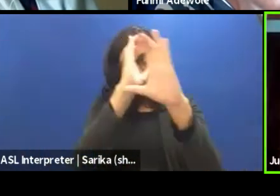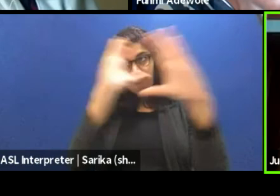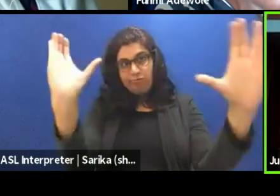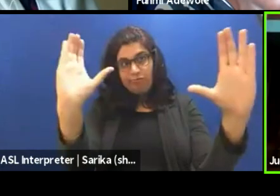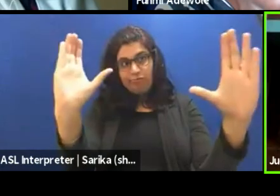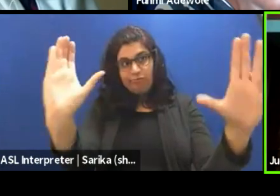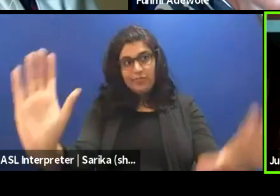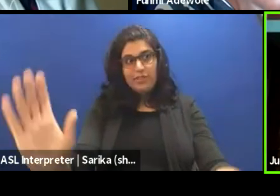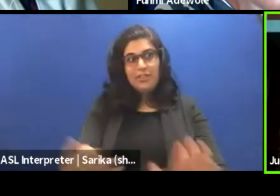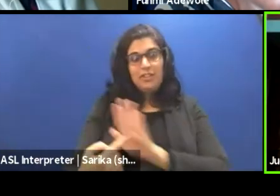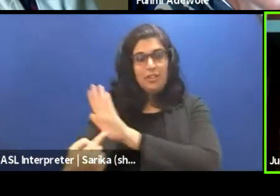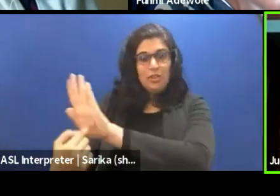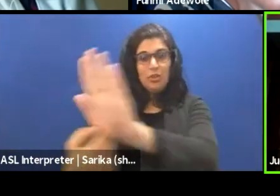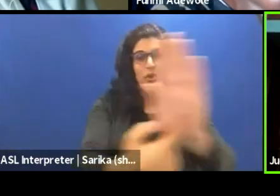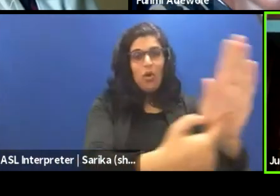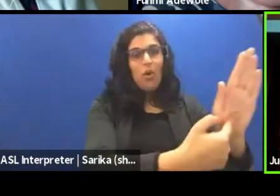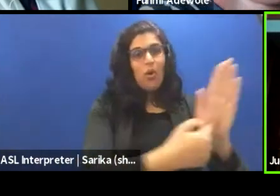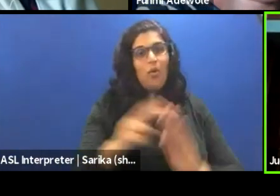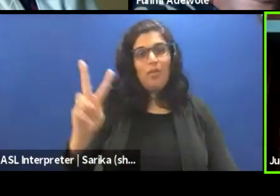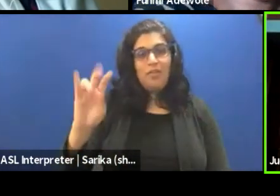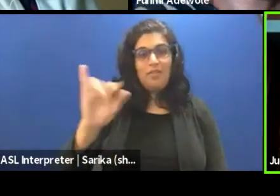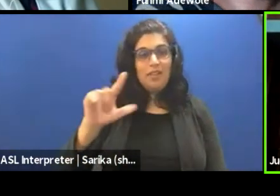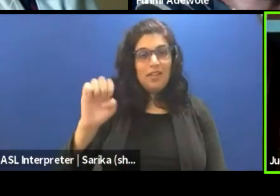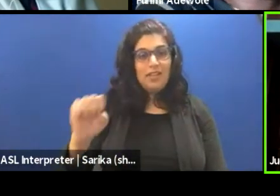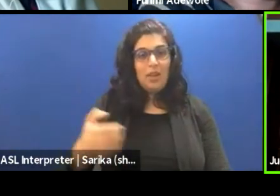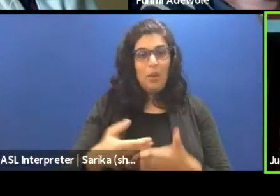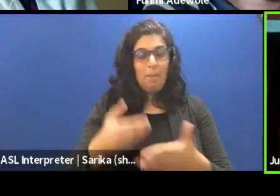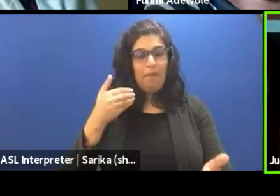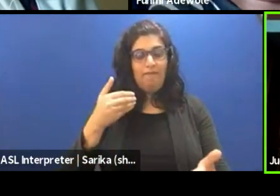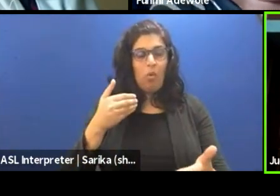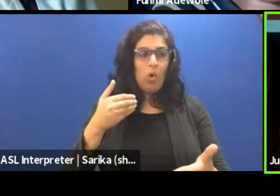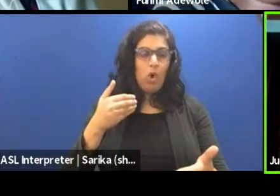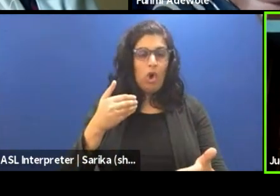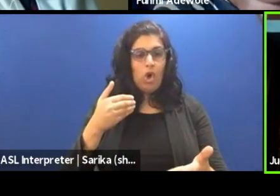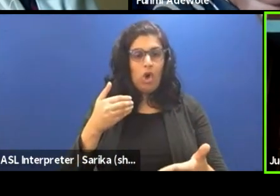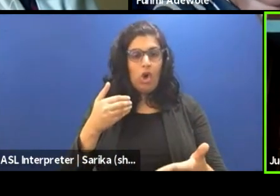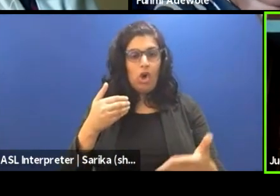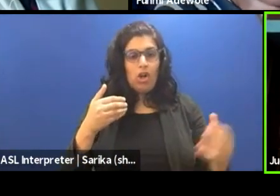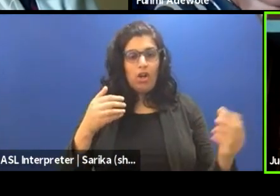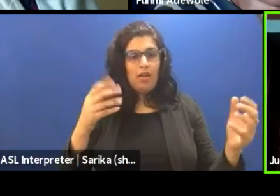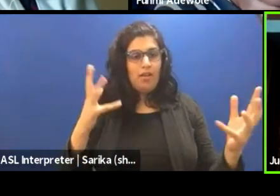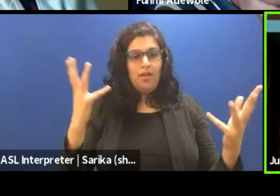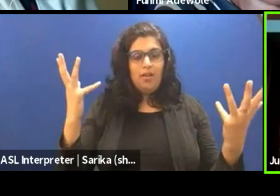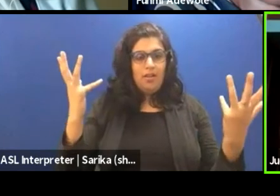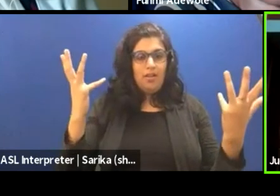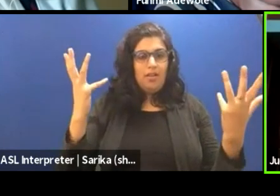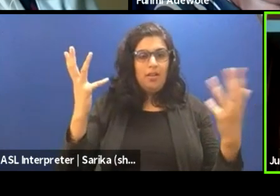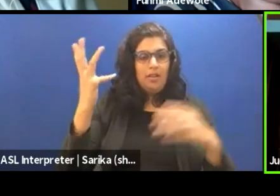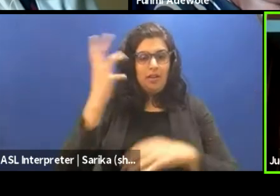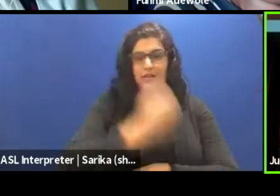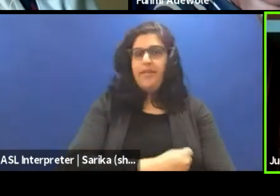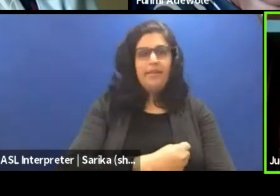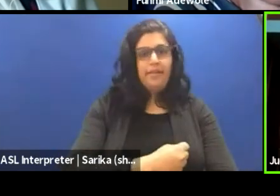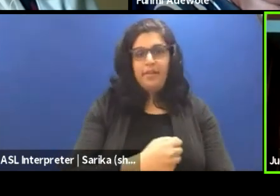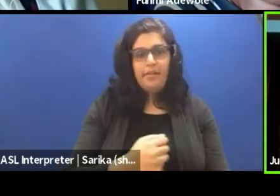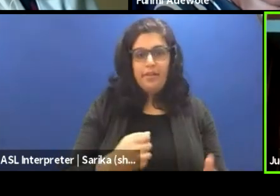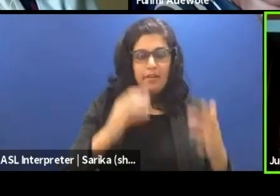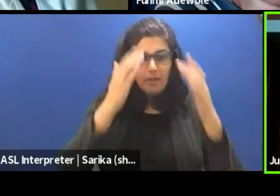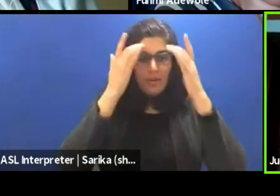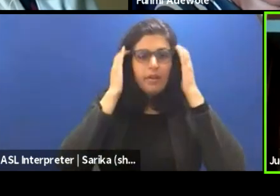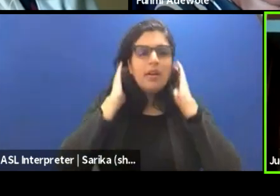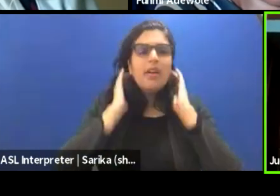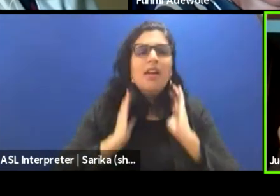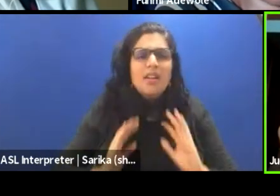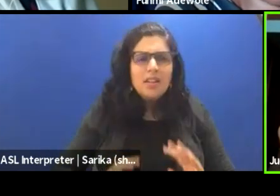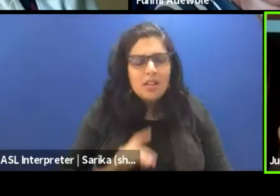the entire village before it totally got embraced and the